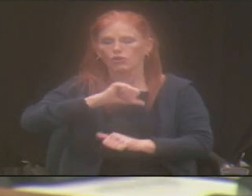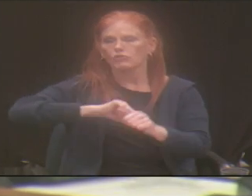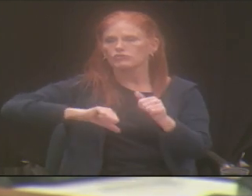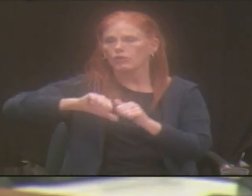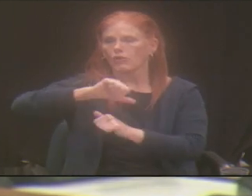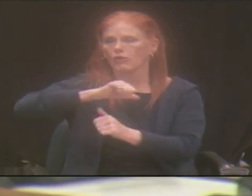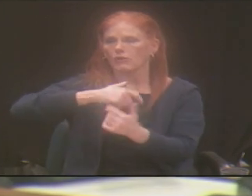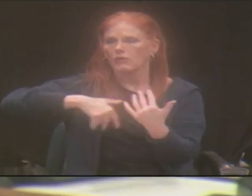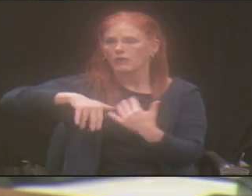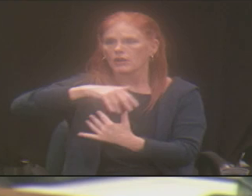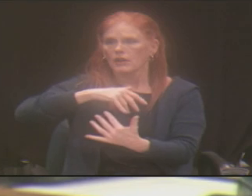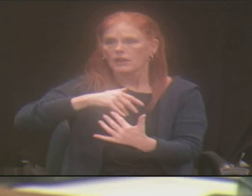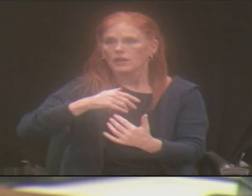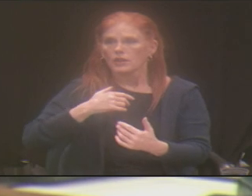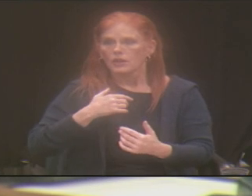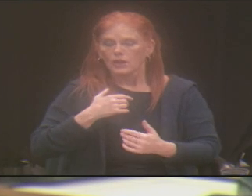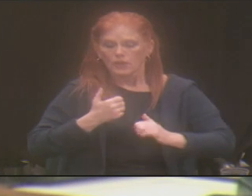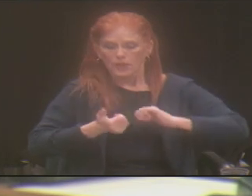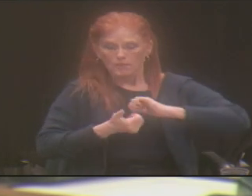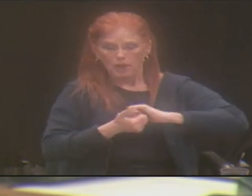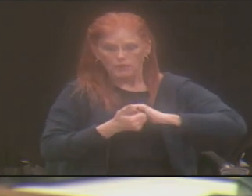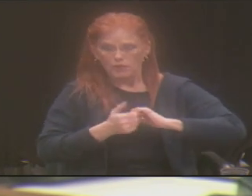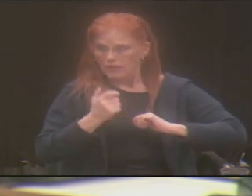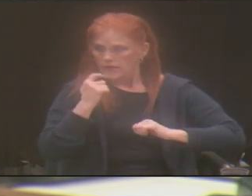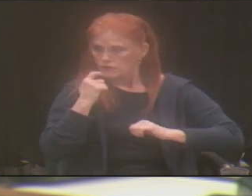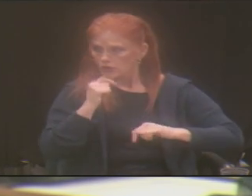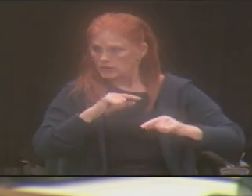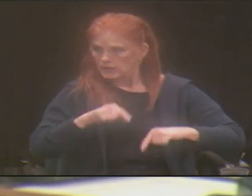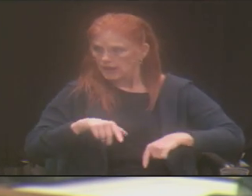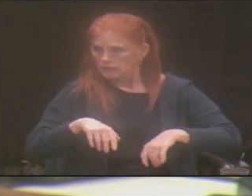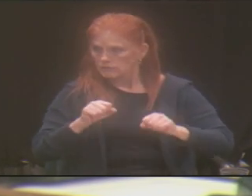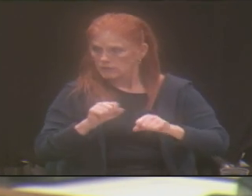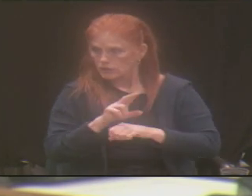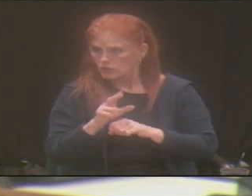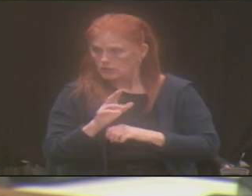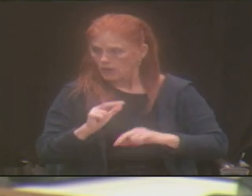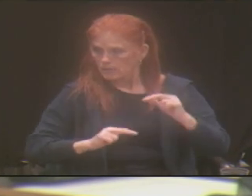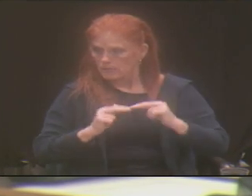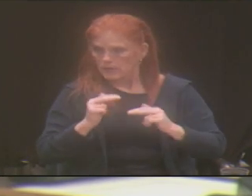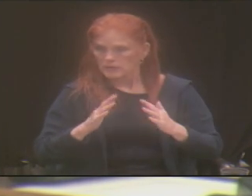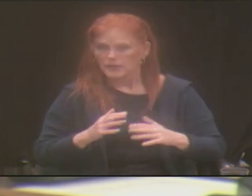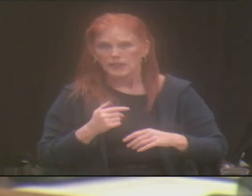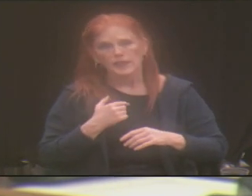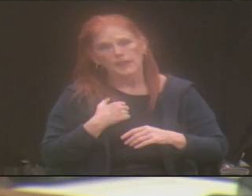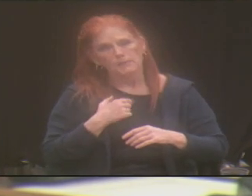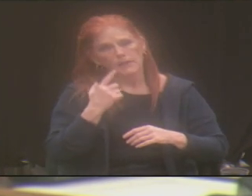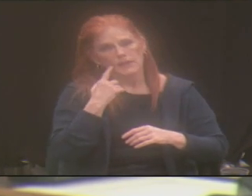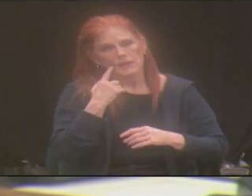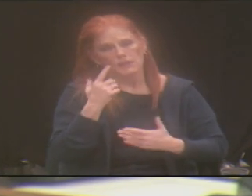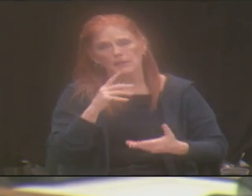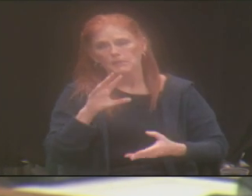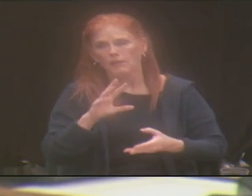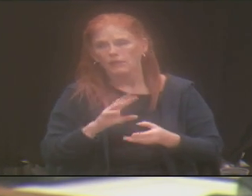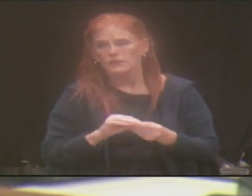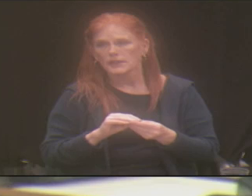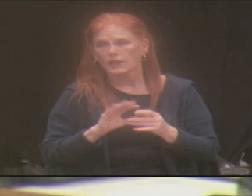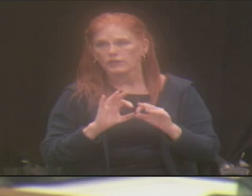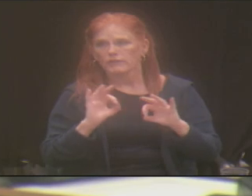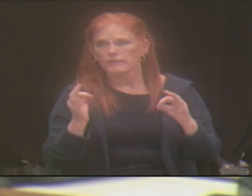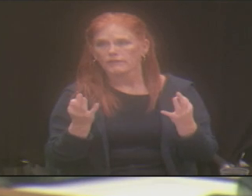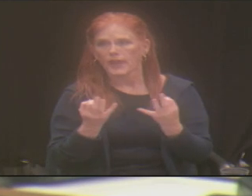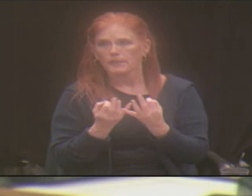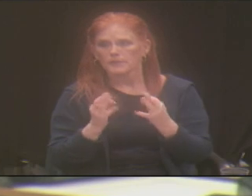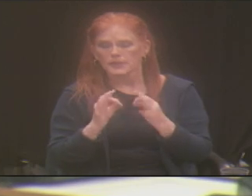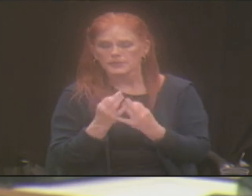group that just came into our building? And there was probably 15 families. How can we